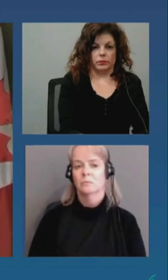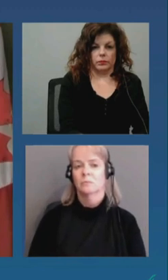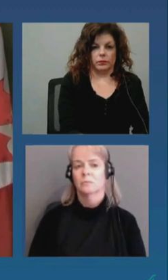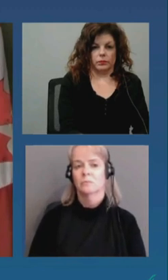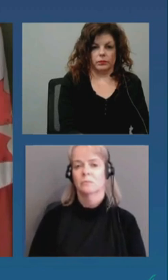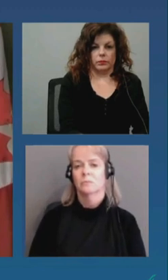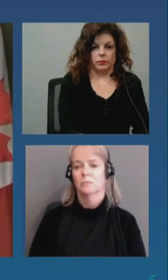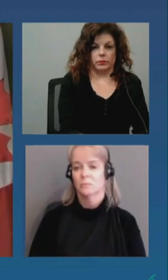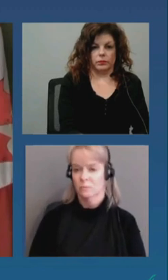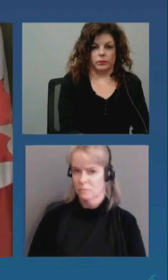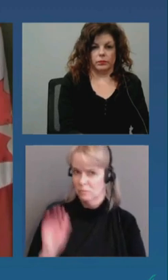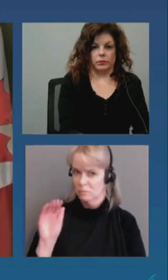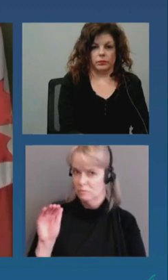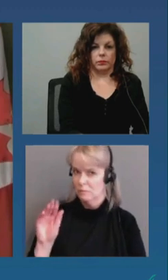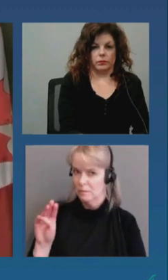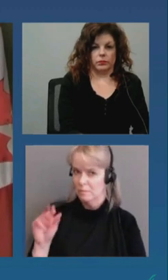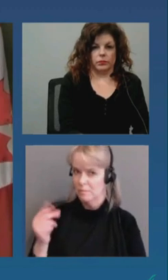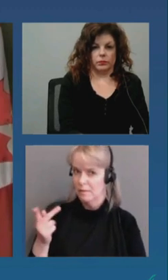matthew are you there